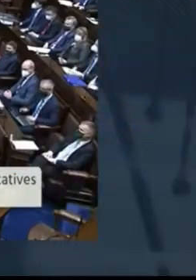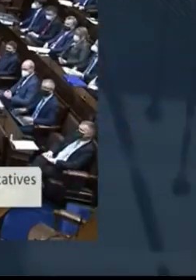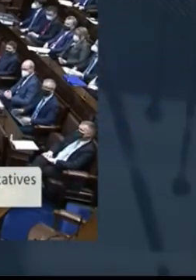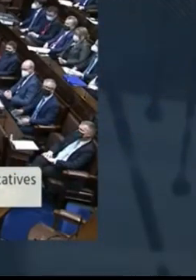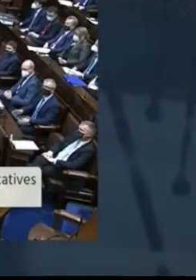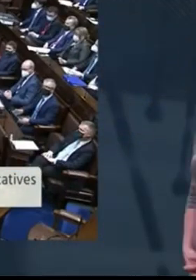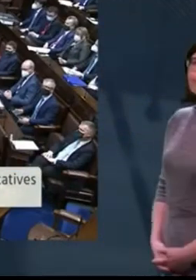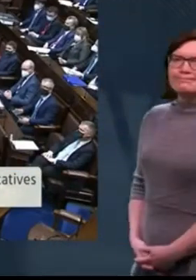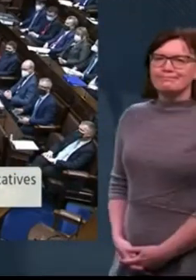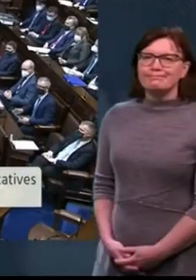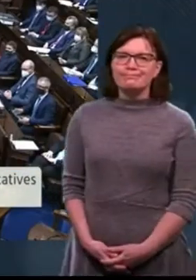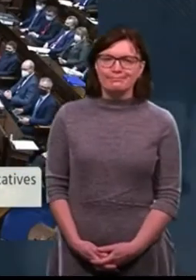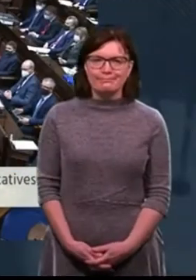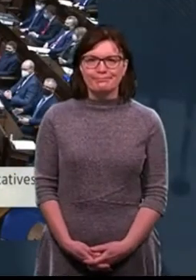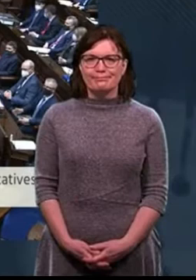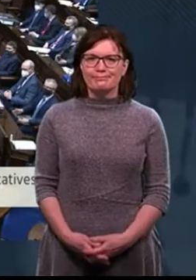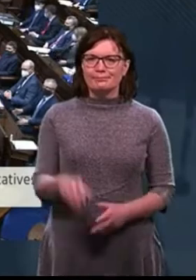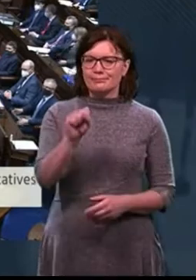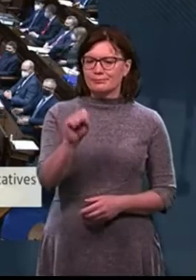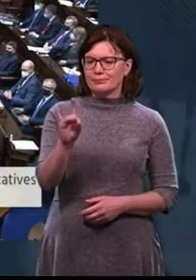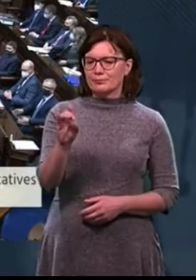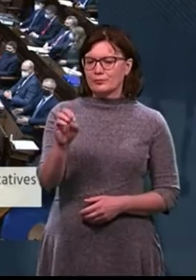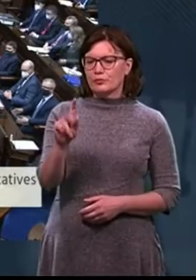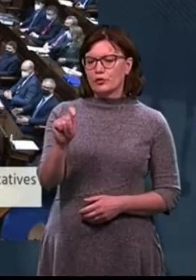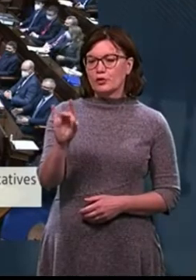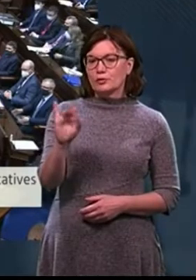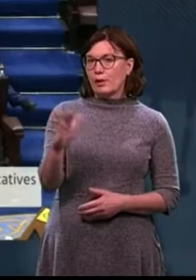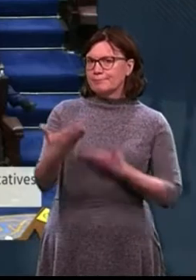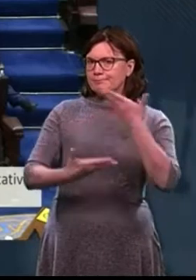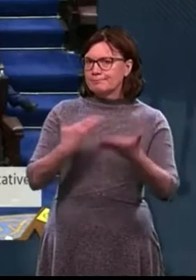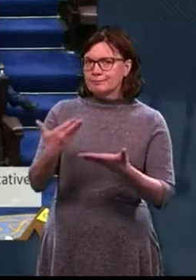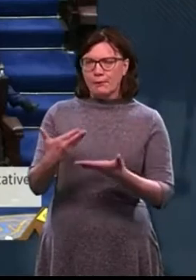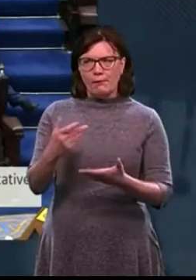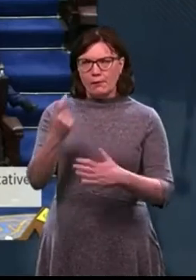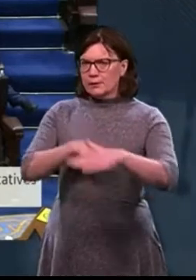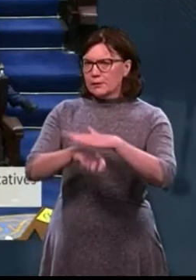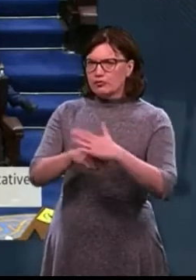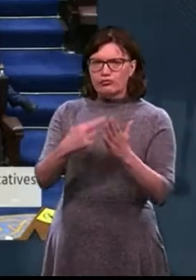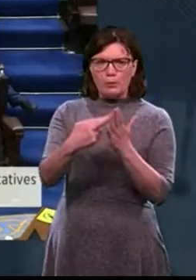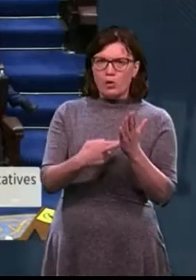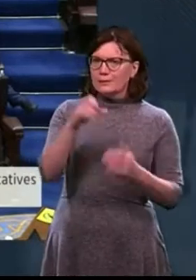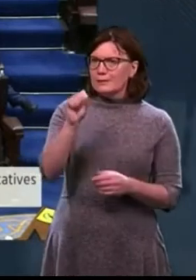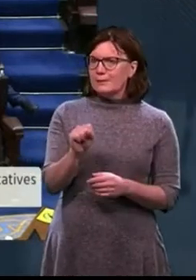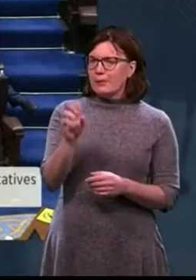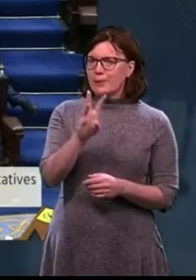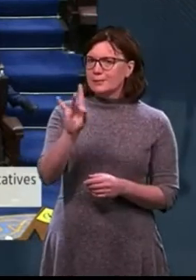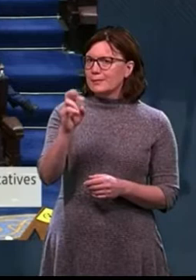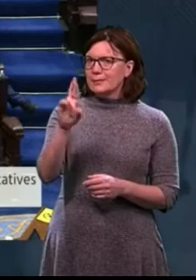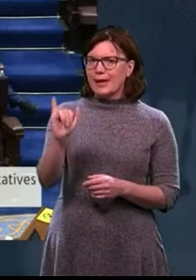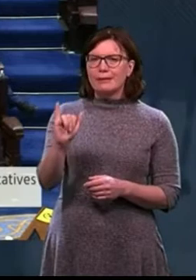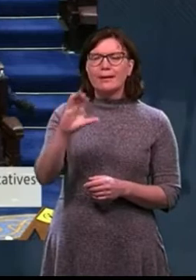The report into South Kerry Cams is truly shocking and so distressing for all of the families